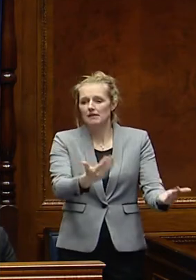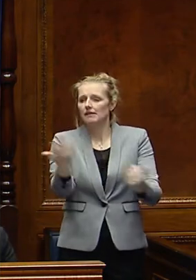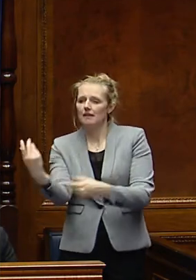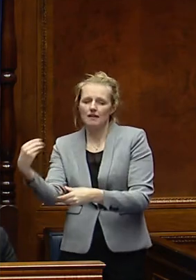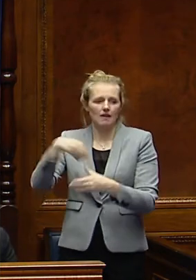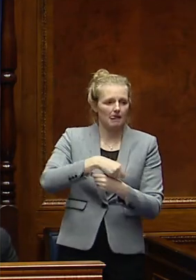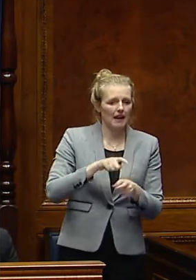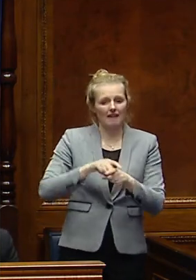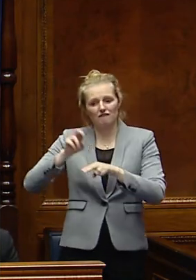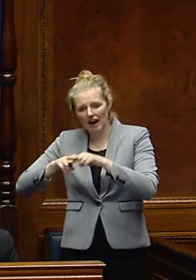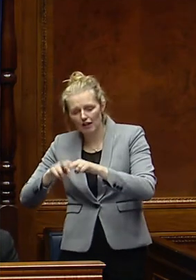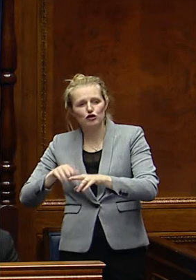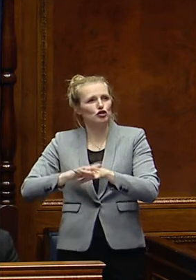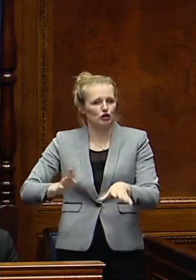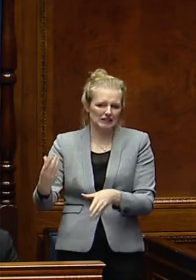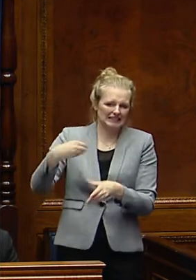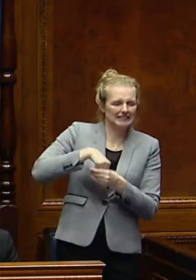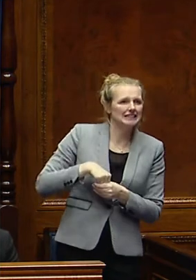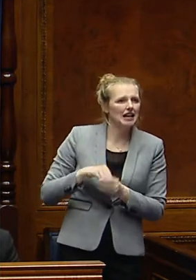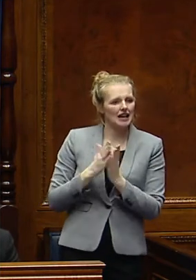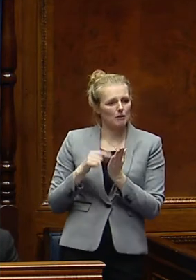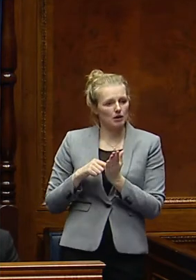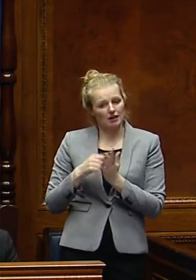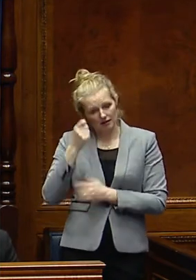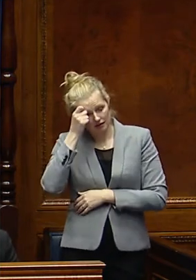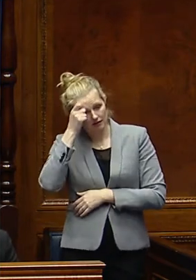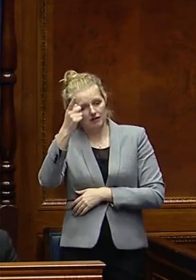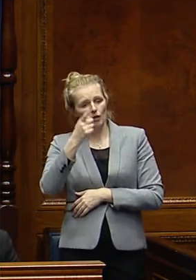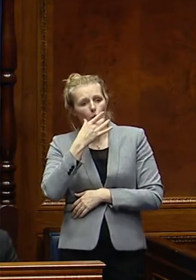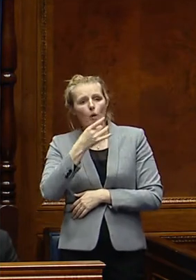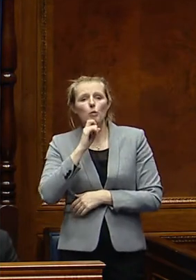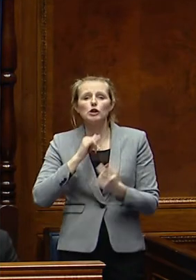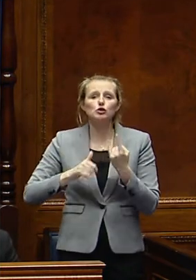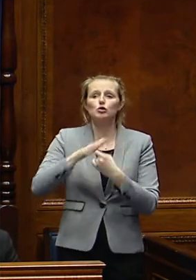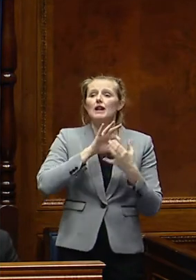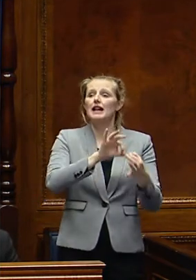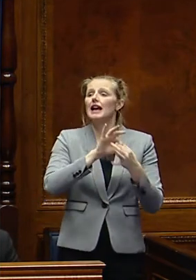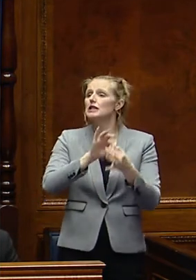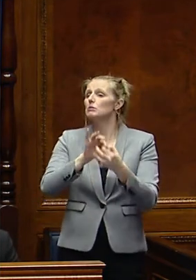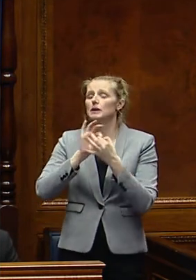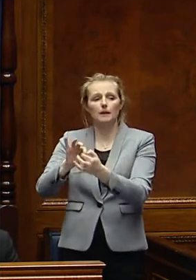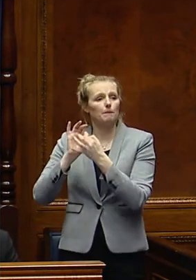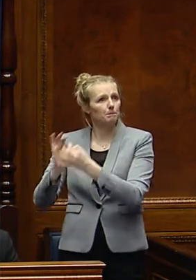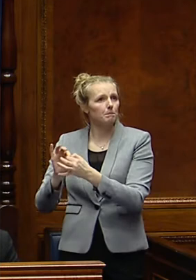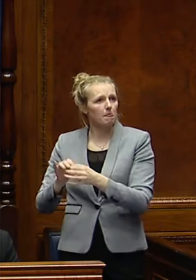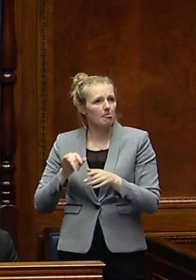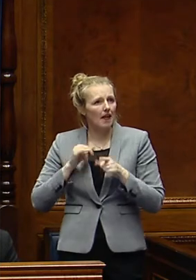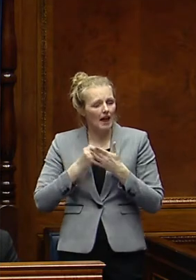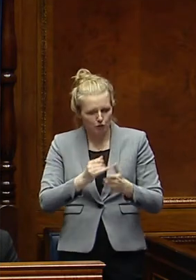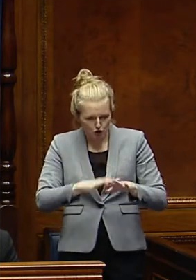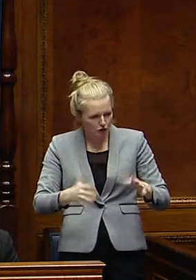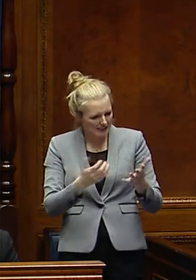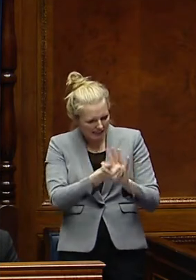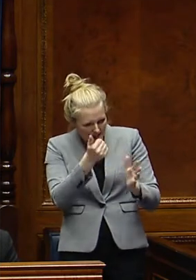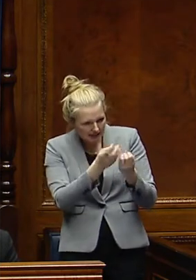such as fathers and their children. This initiative aims to promote social engagement, help deliver motor skills and improve